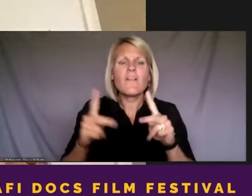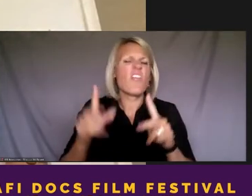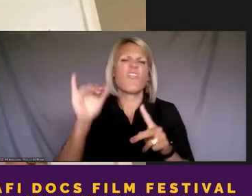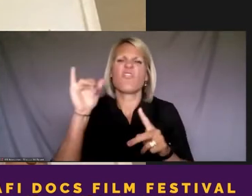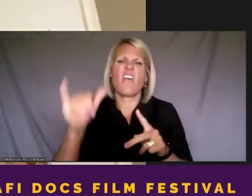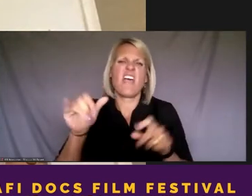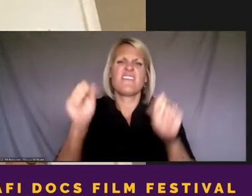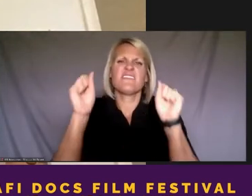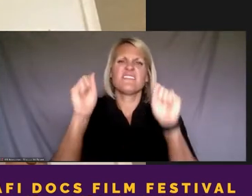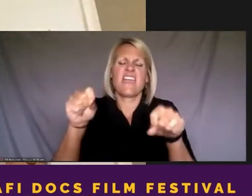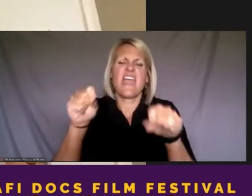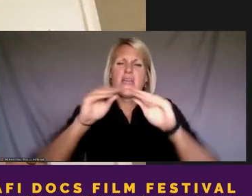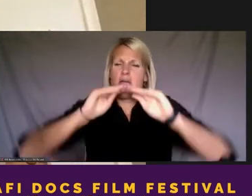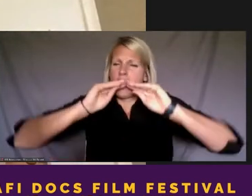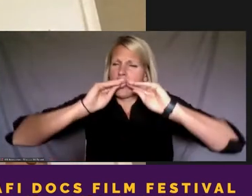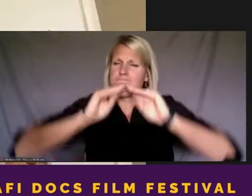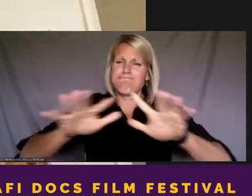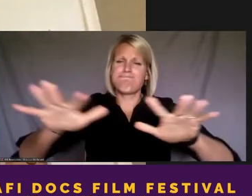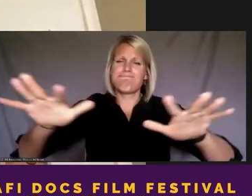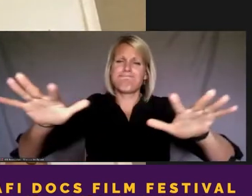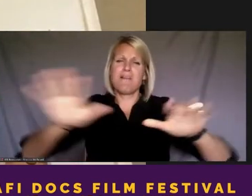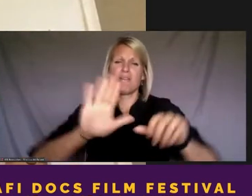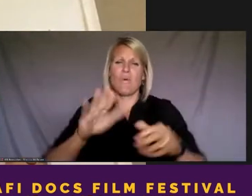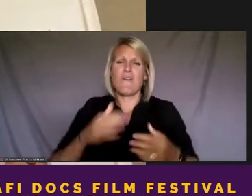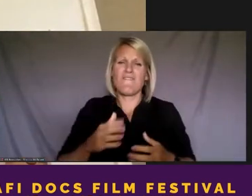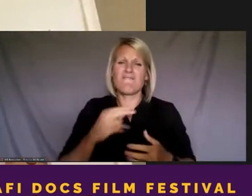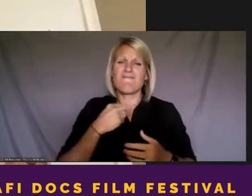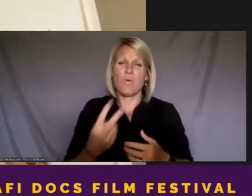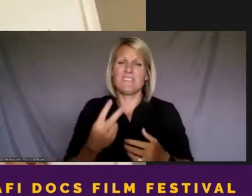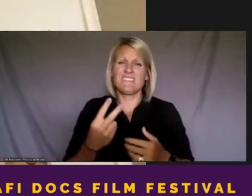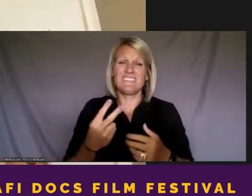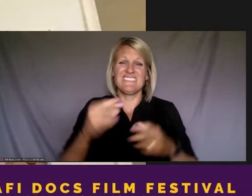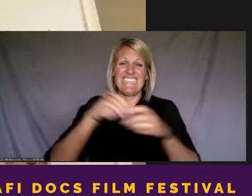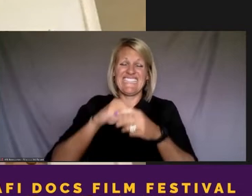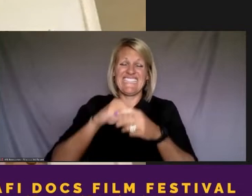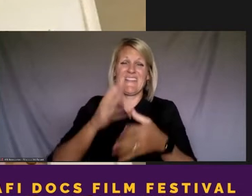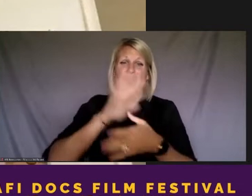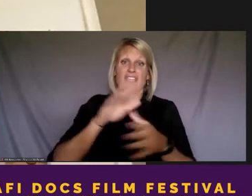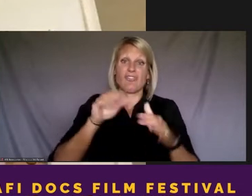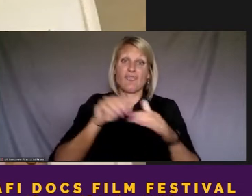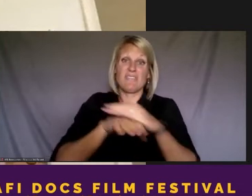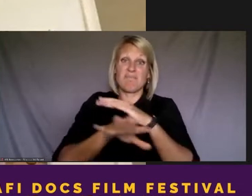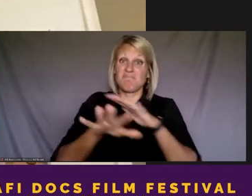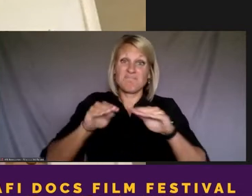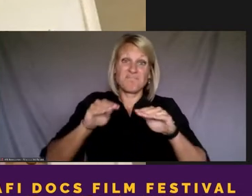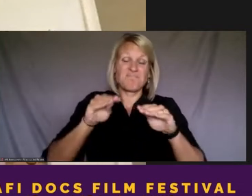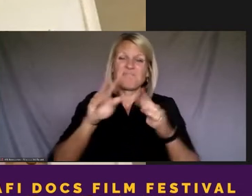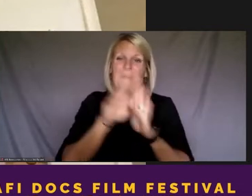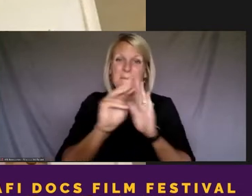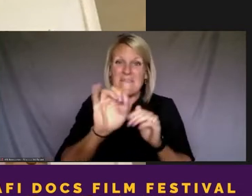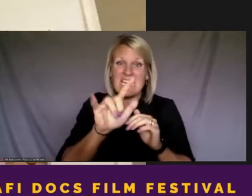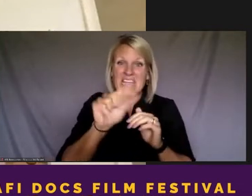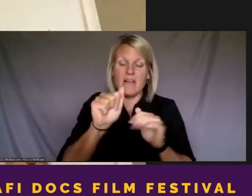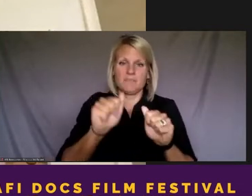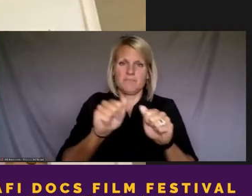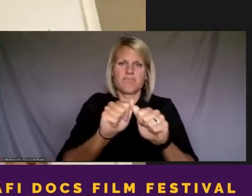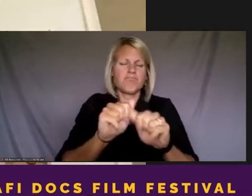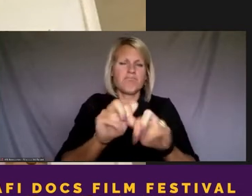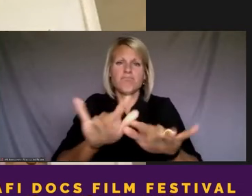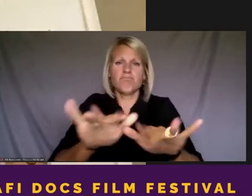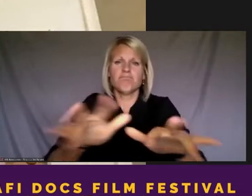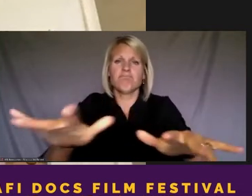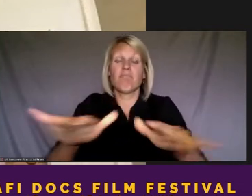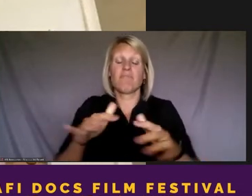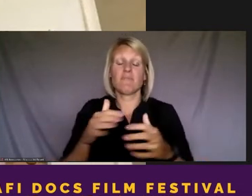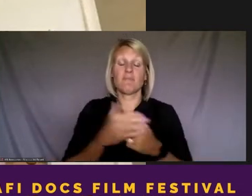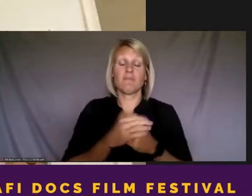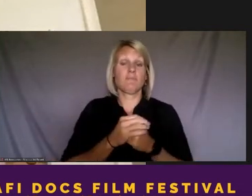voices in the mainstream to understand that we have a connection and that we understand what needs to be put. So that what got me in